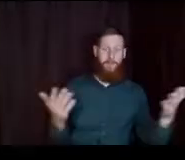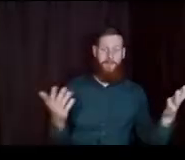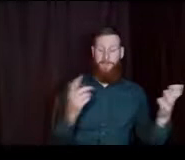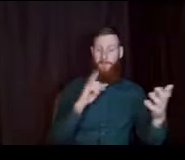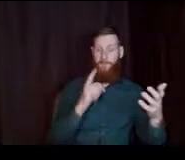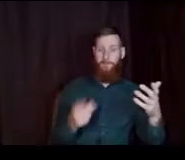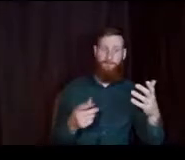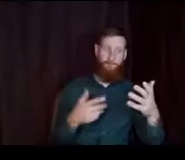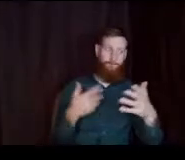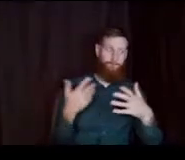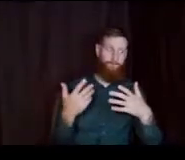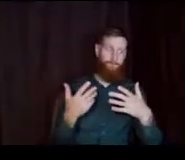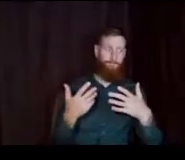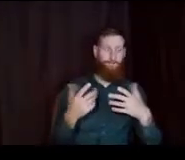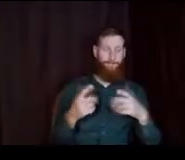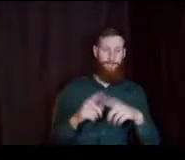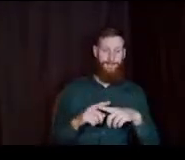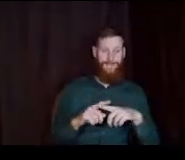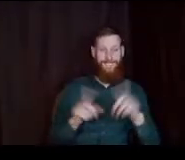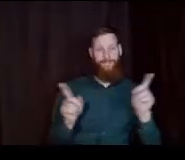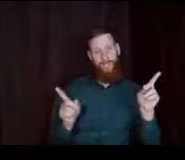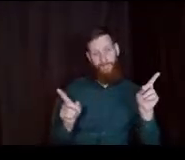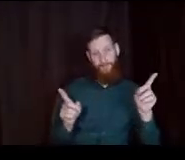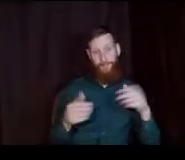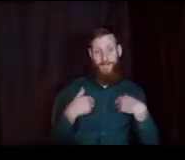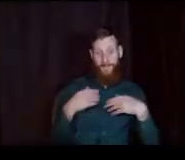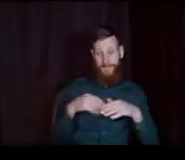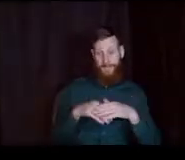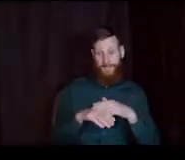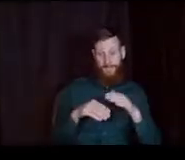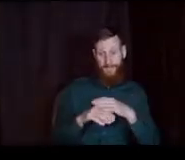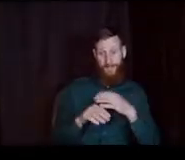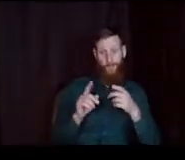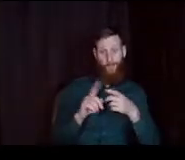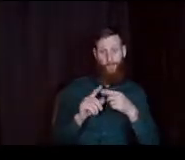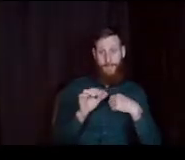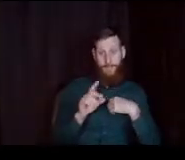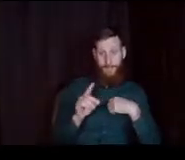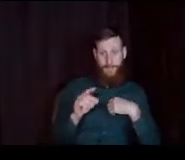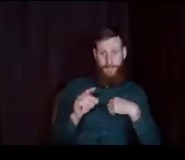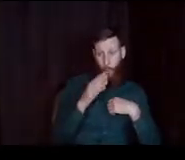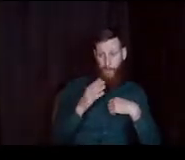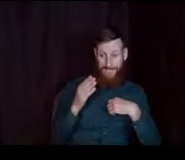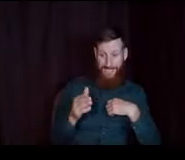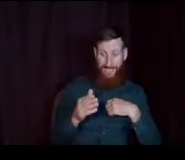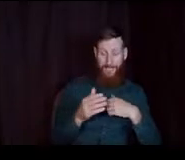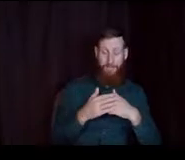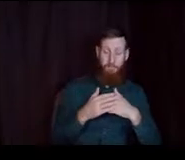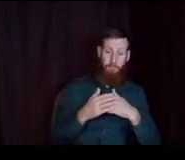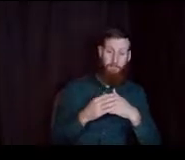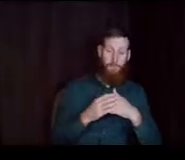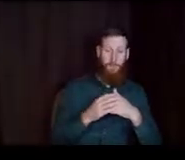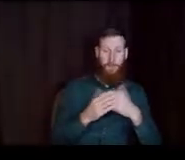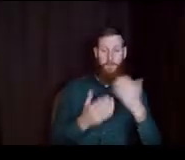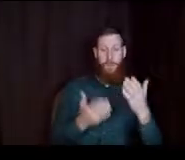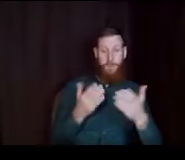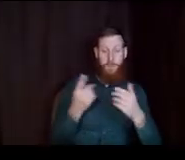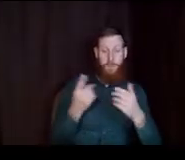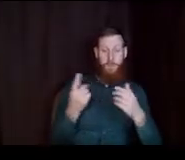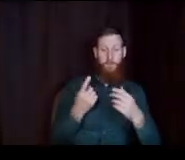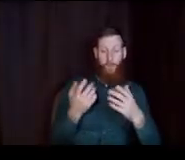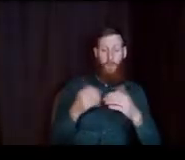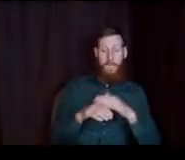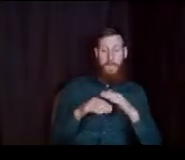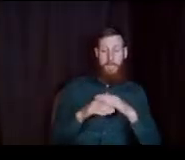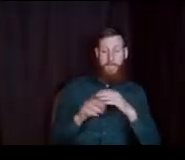different. Having access to aid and knowing it's there. Maybe something that he will want access to in the